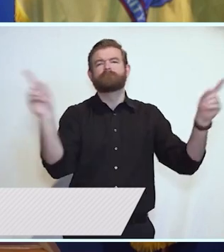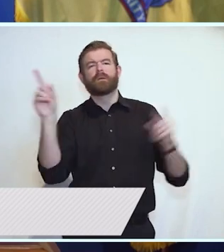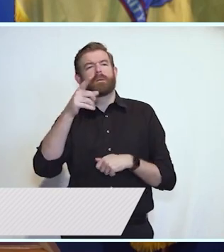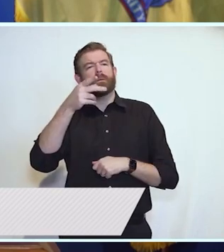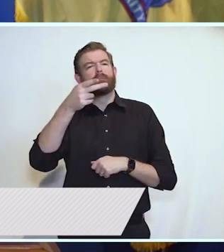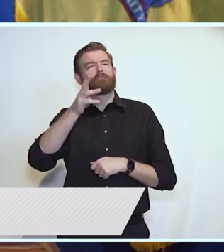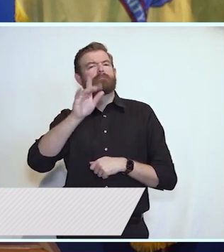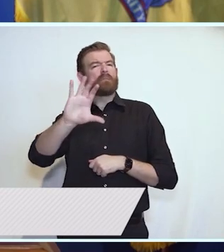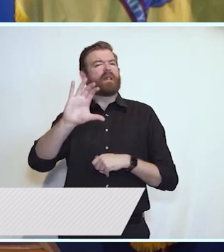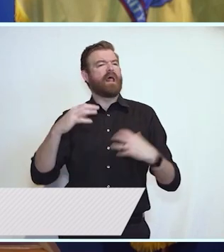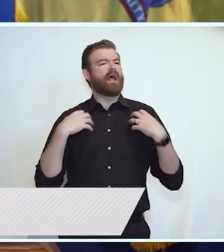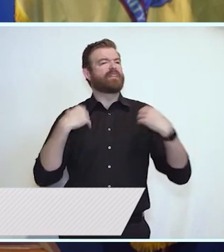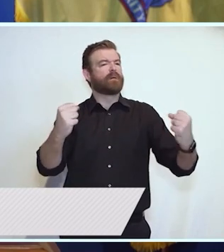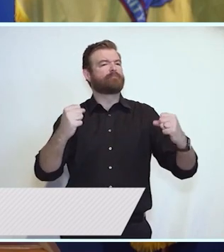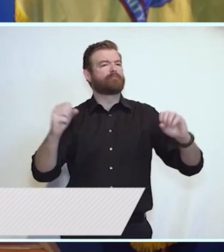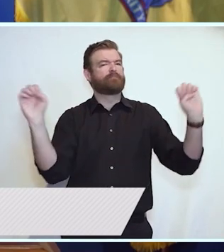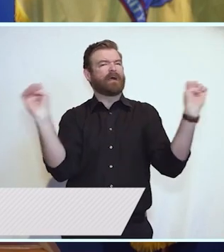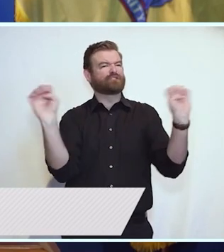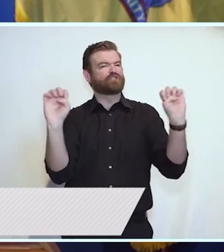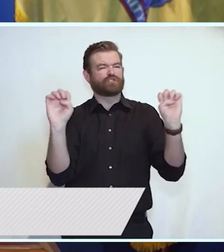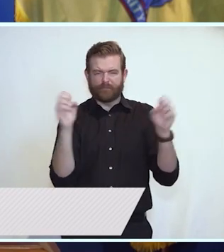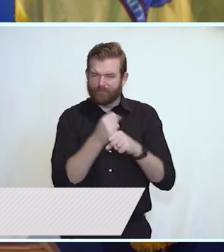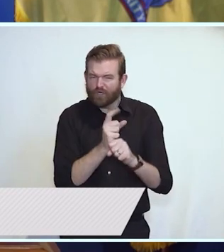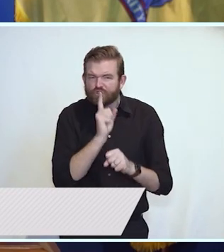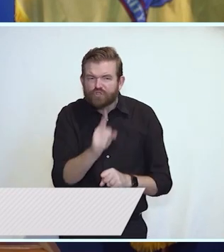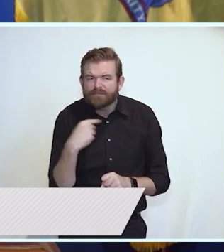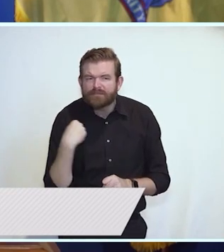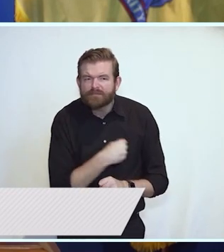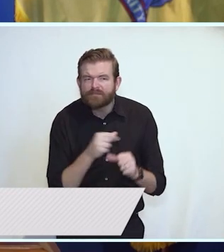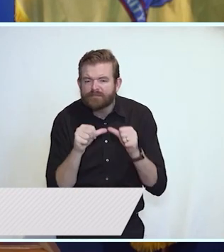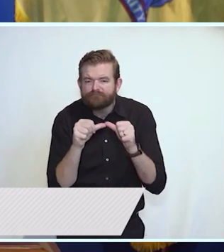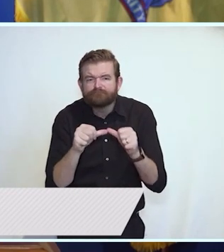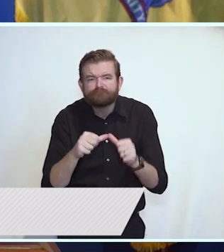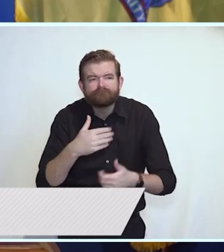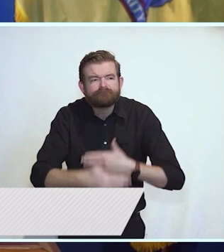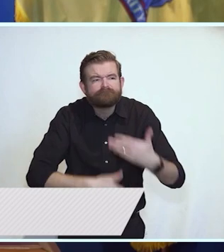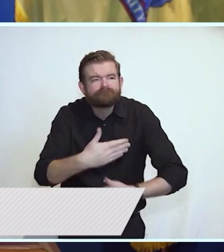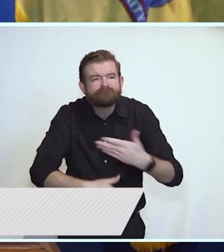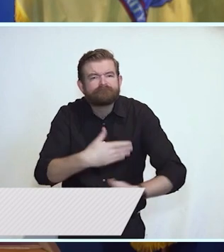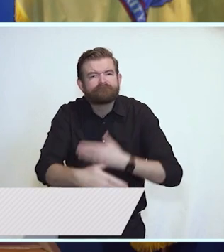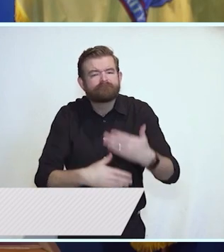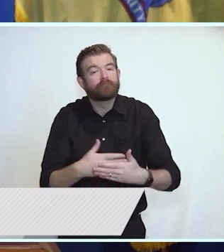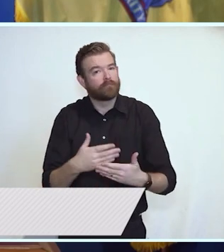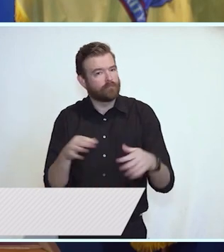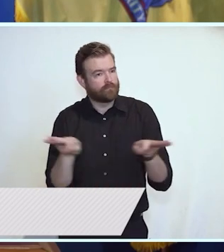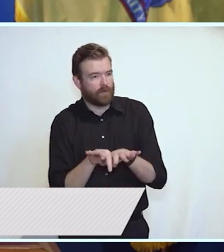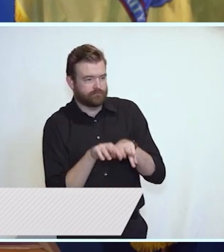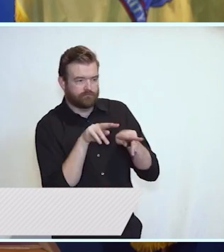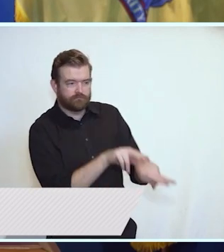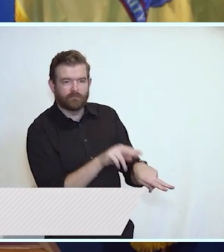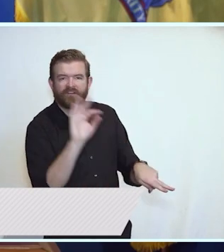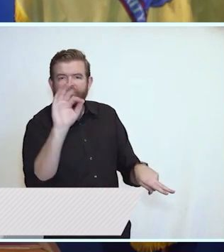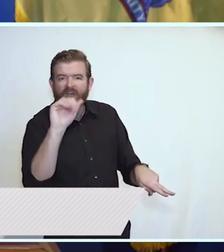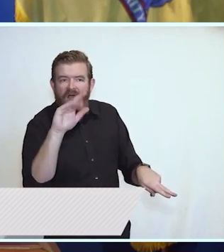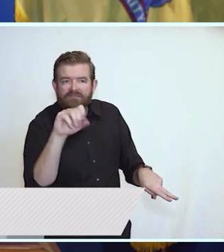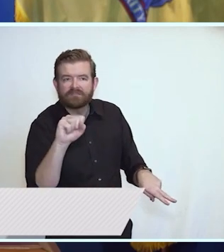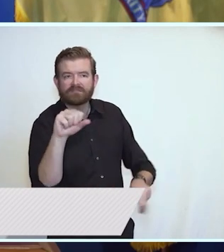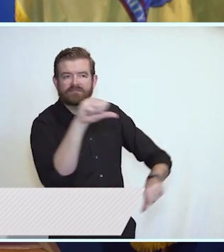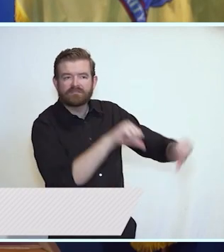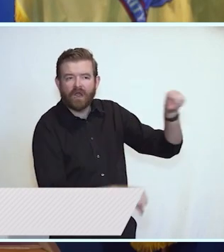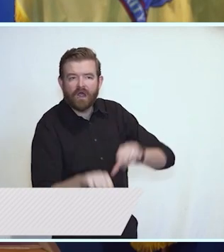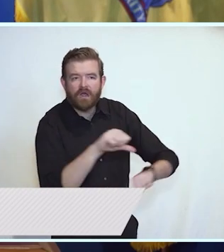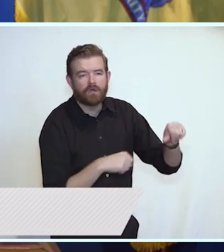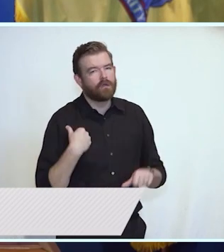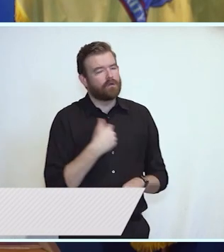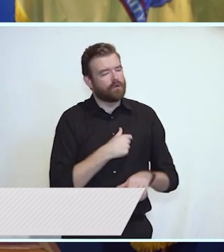ensure we keep moving forward, guided by facts and science, and that we keep doing everything we can to beat back Omicron